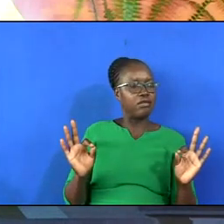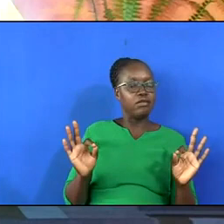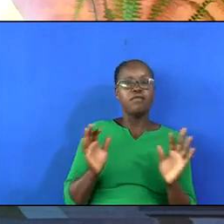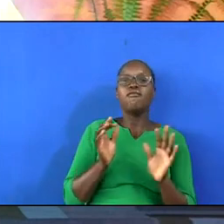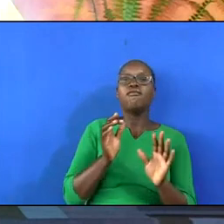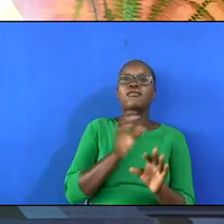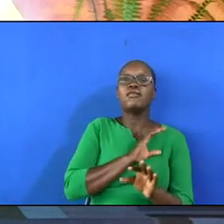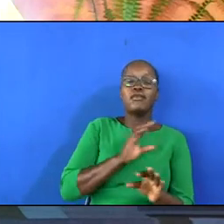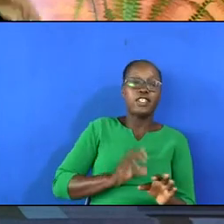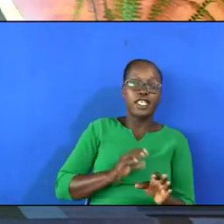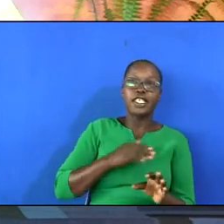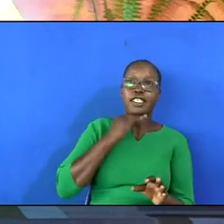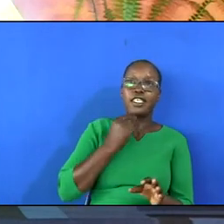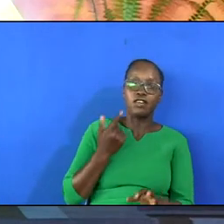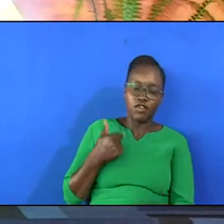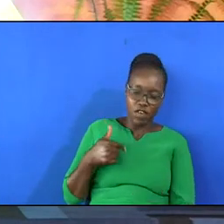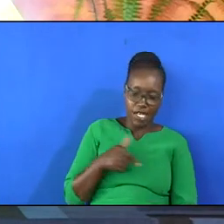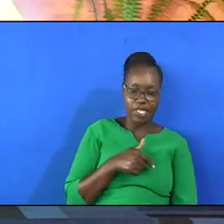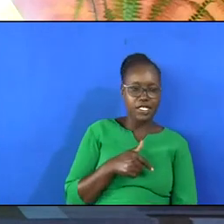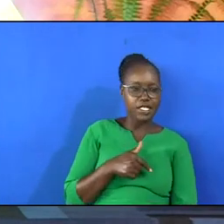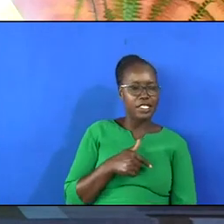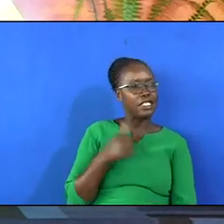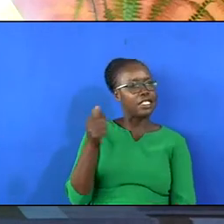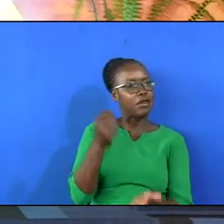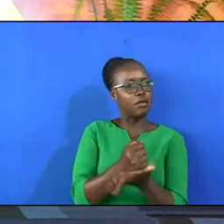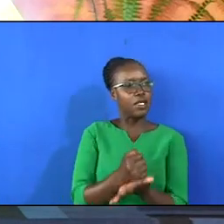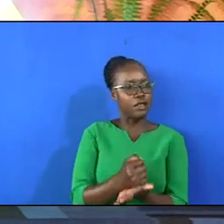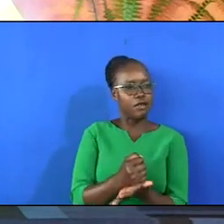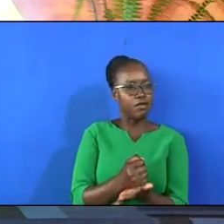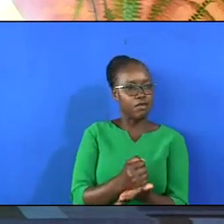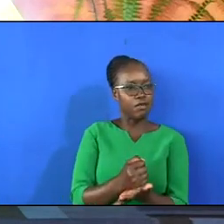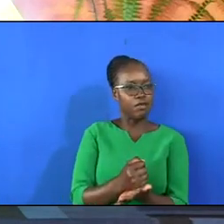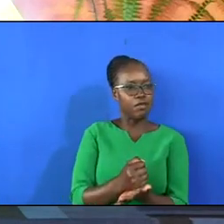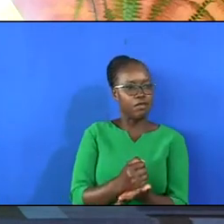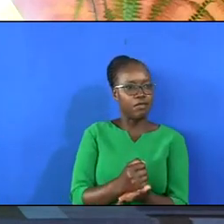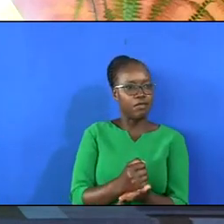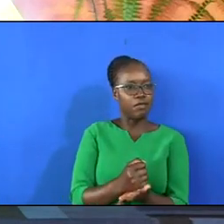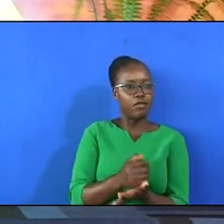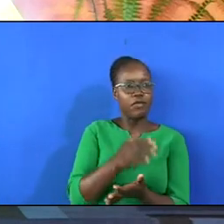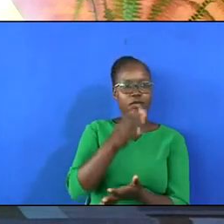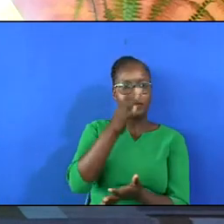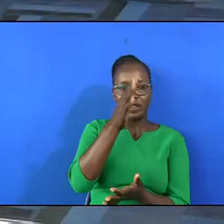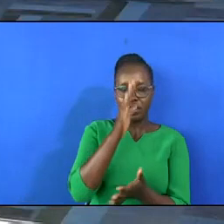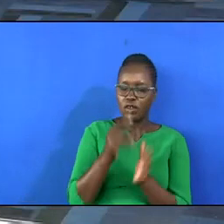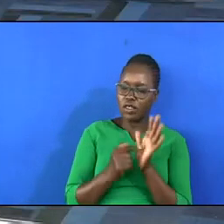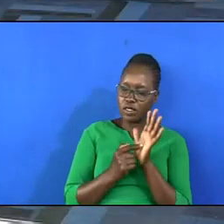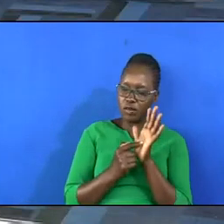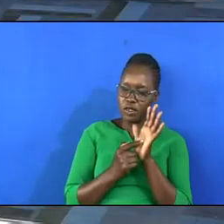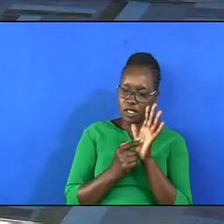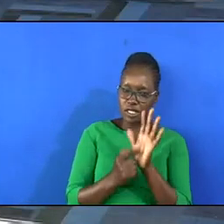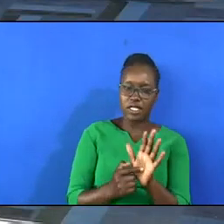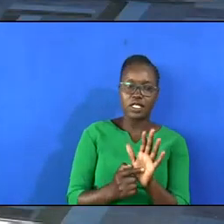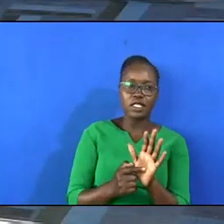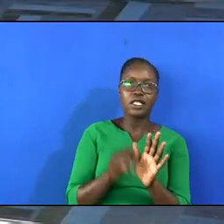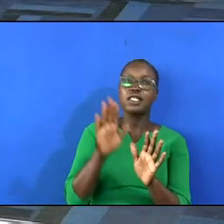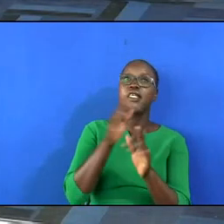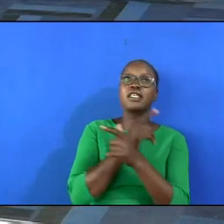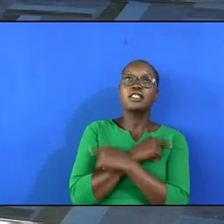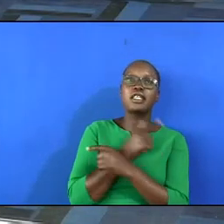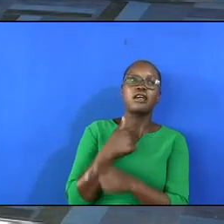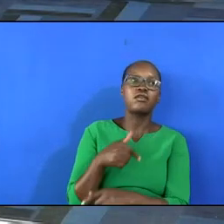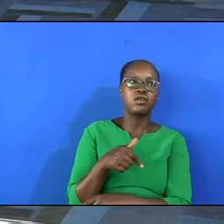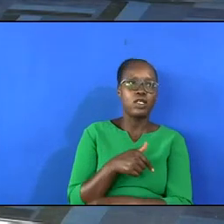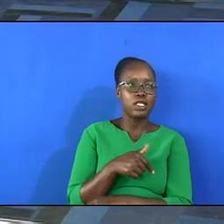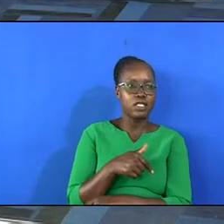Christ died for us. Can you say amen? He says God demonstrated his love towards